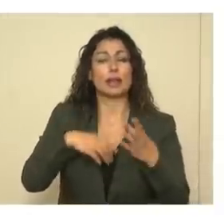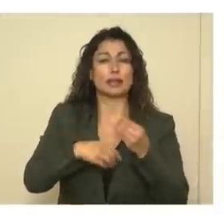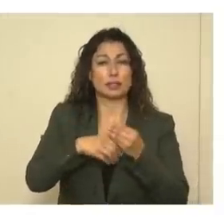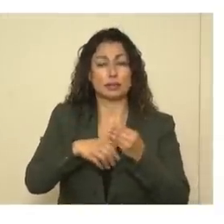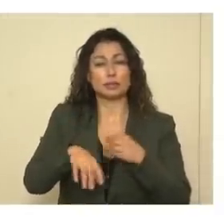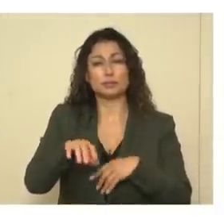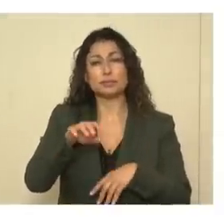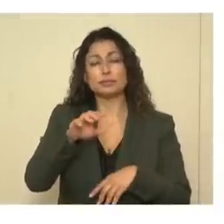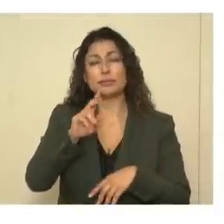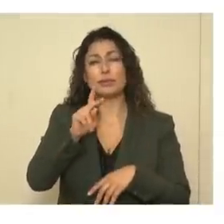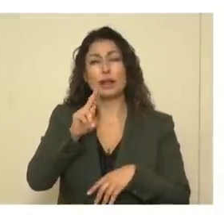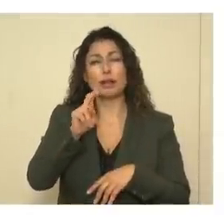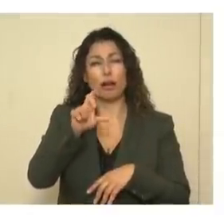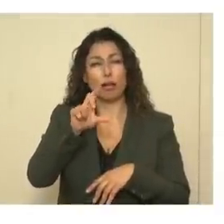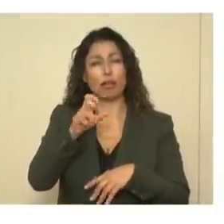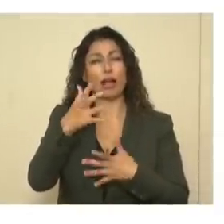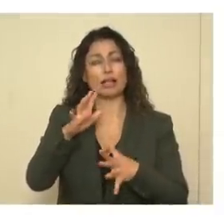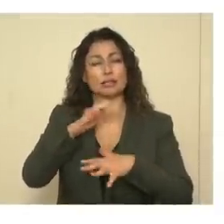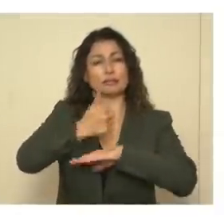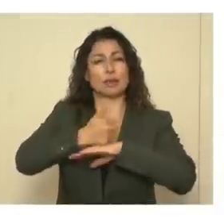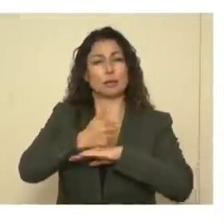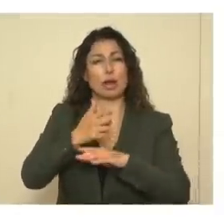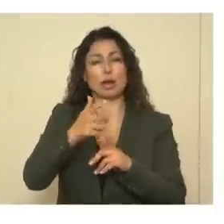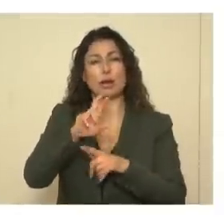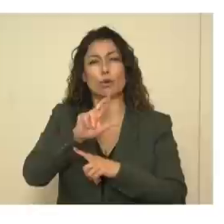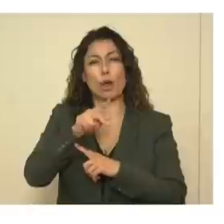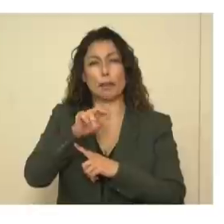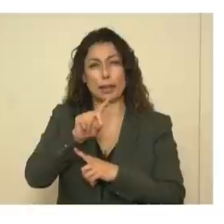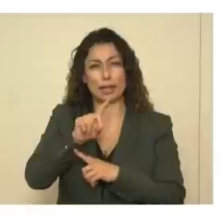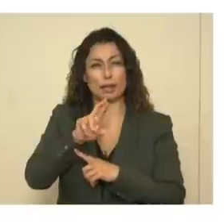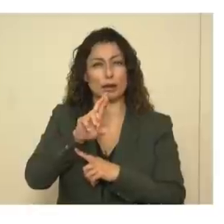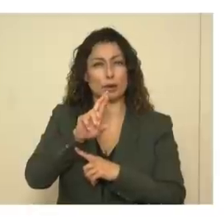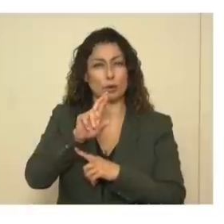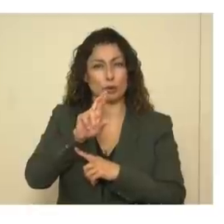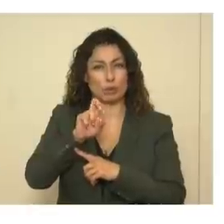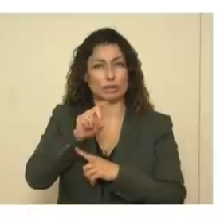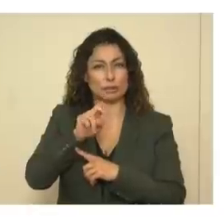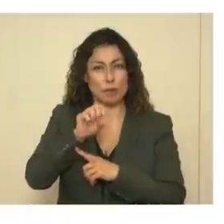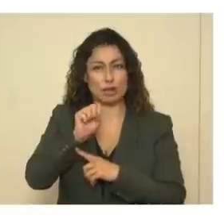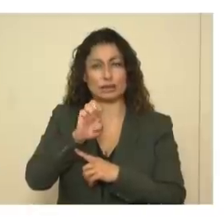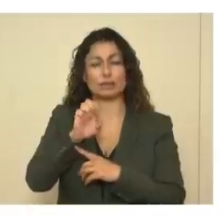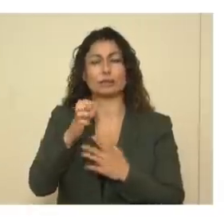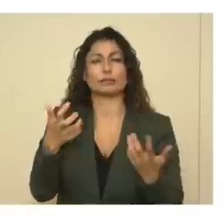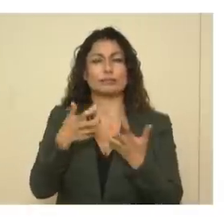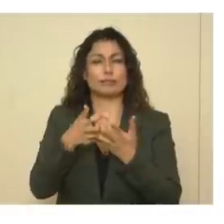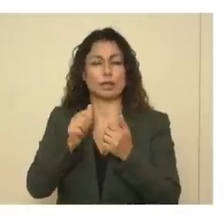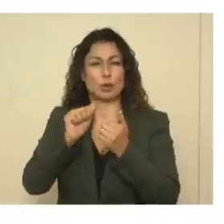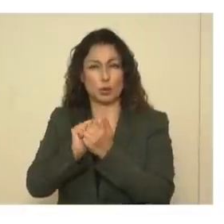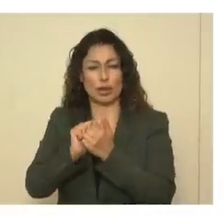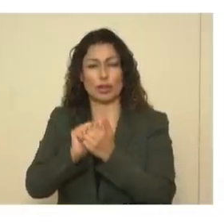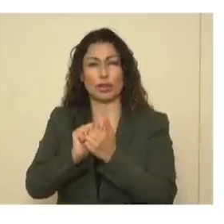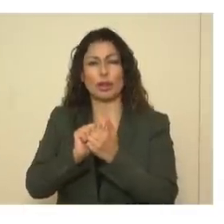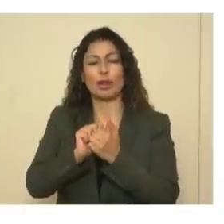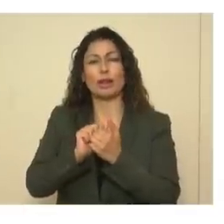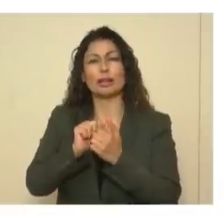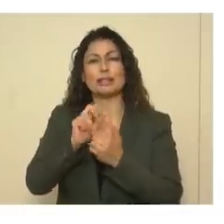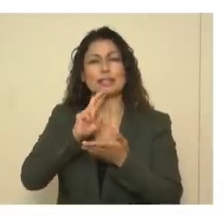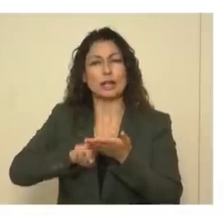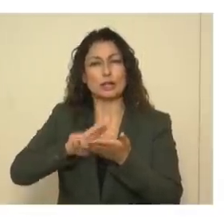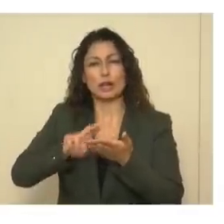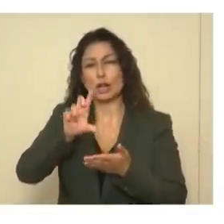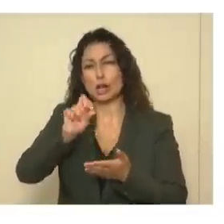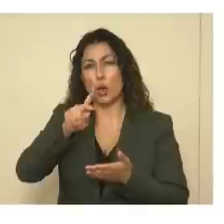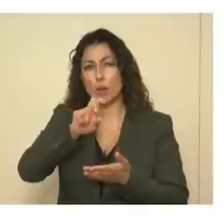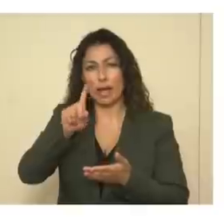has set up a rapid response team working with Secretary Holtrum-Lopez from aging so that any time